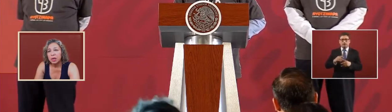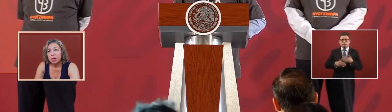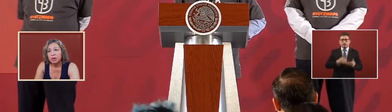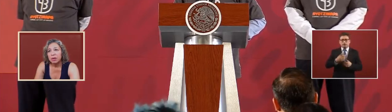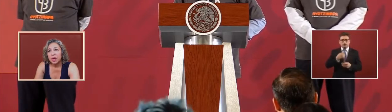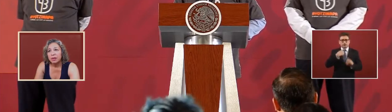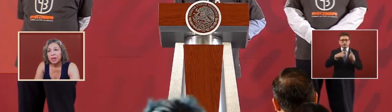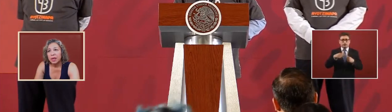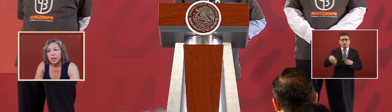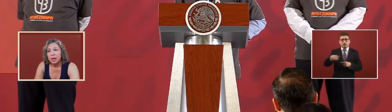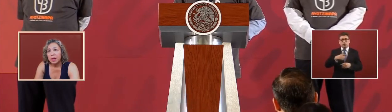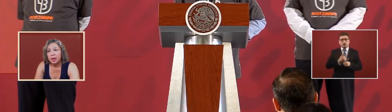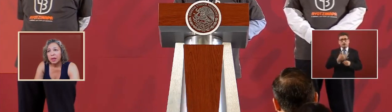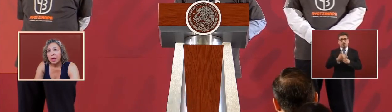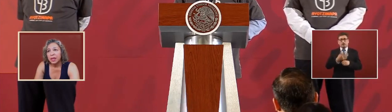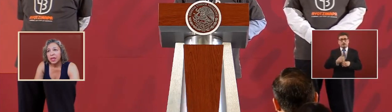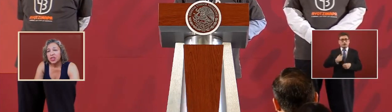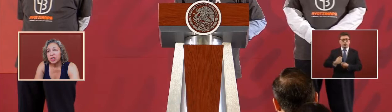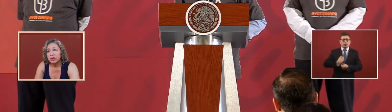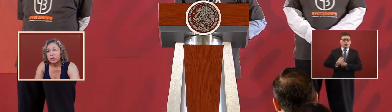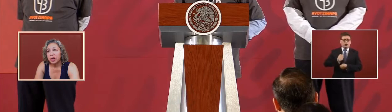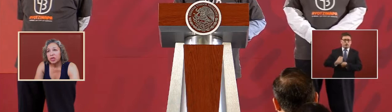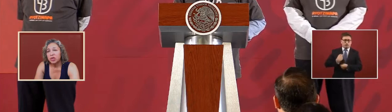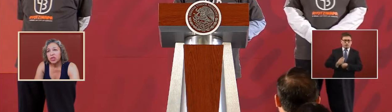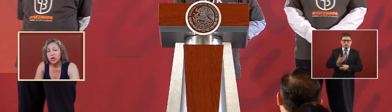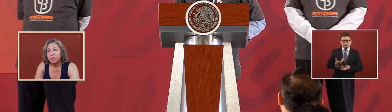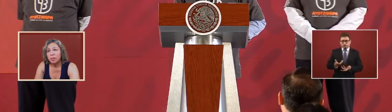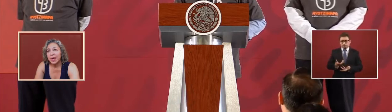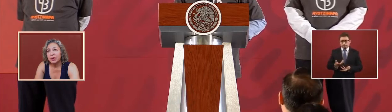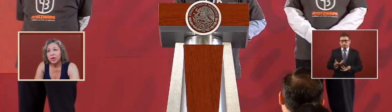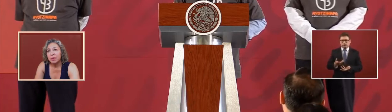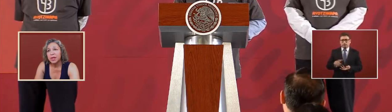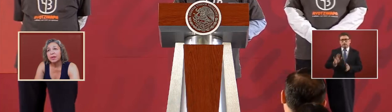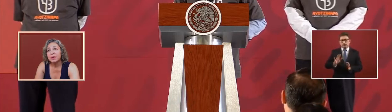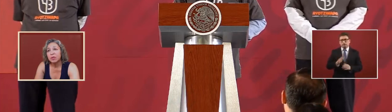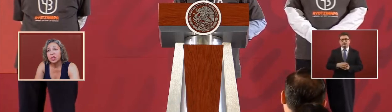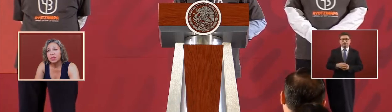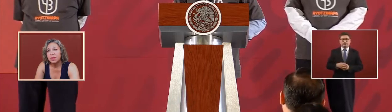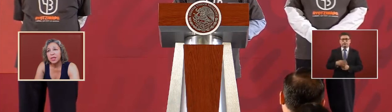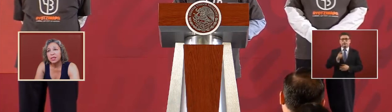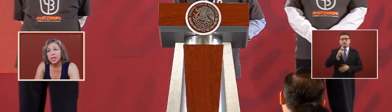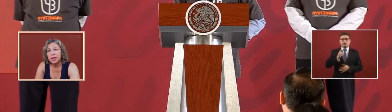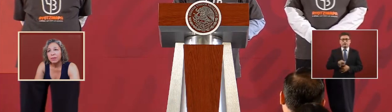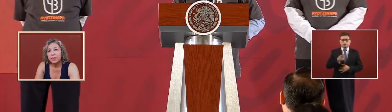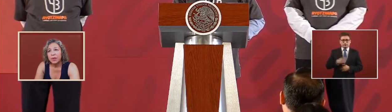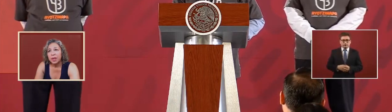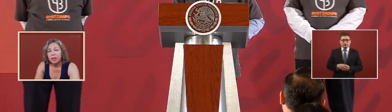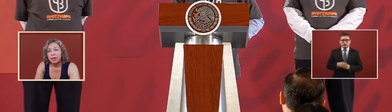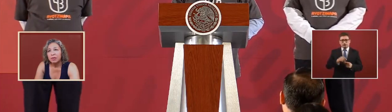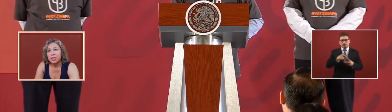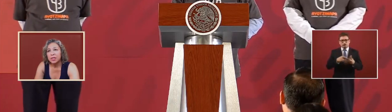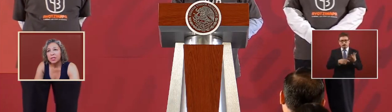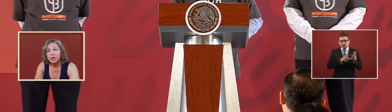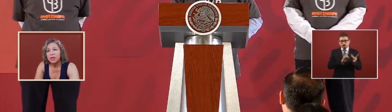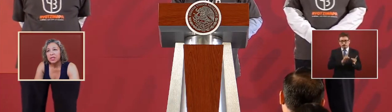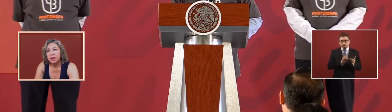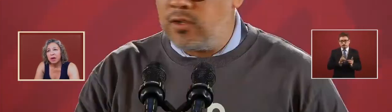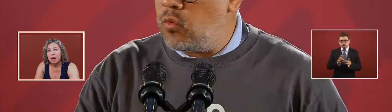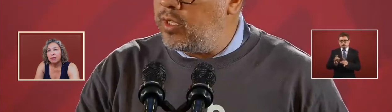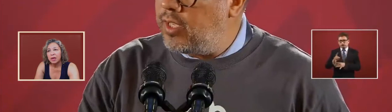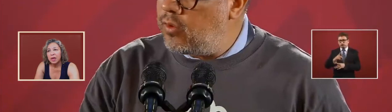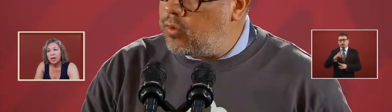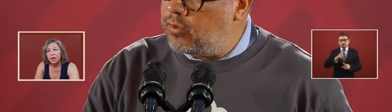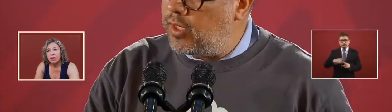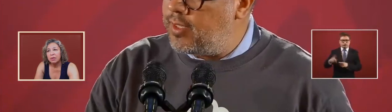and the allegations of a torture and bad treatment which means that there was a series